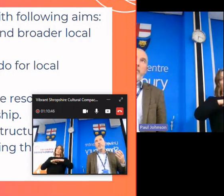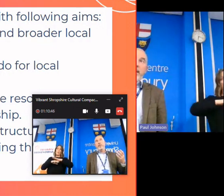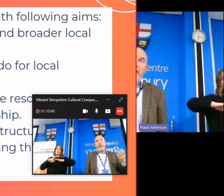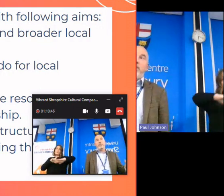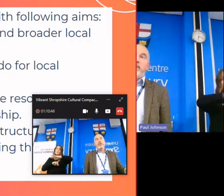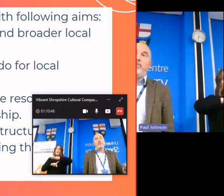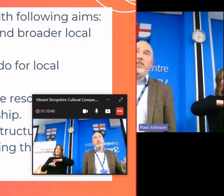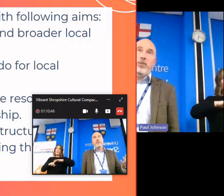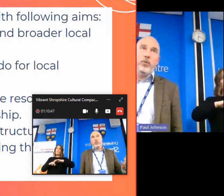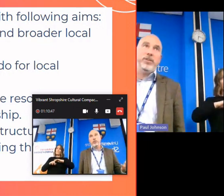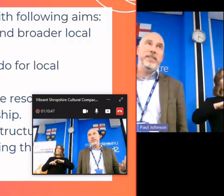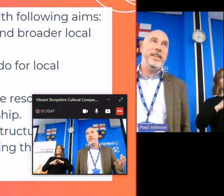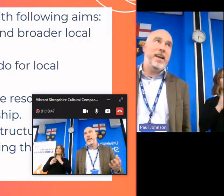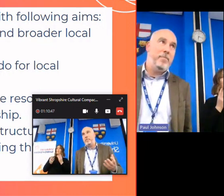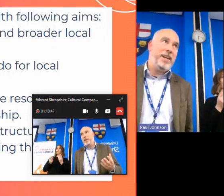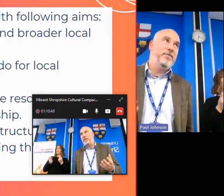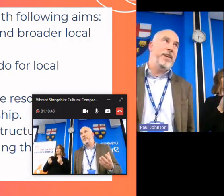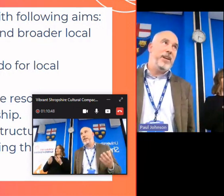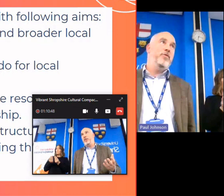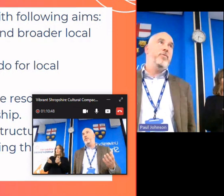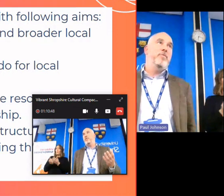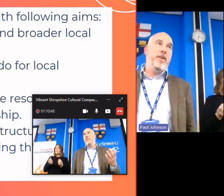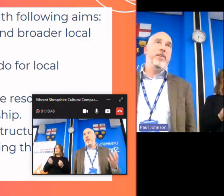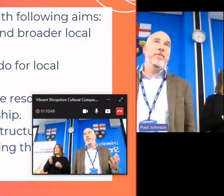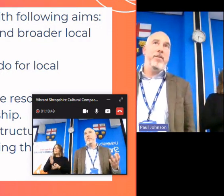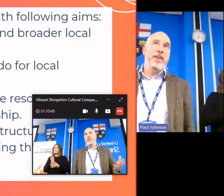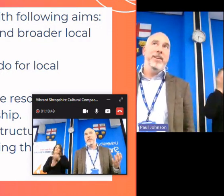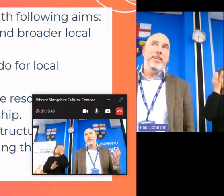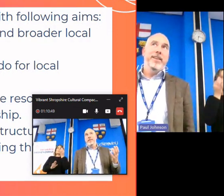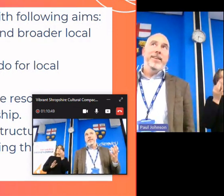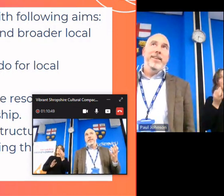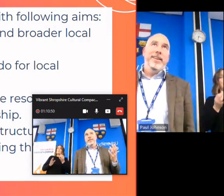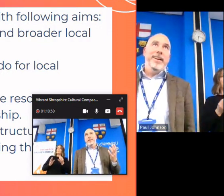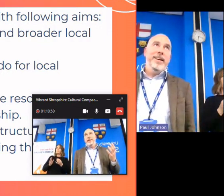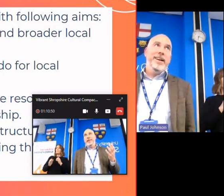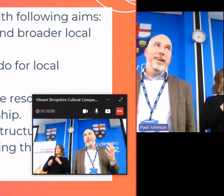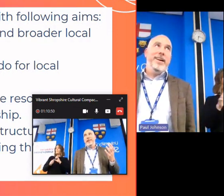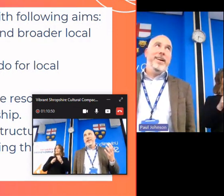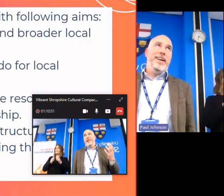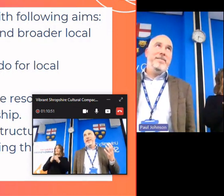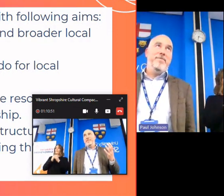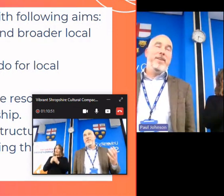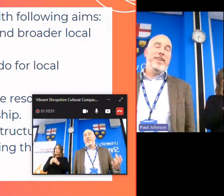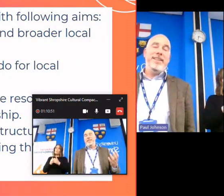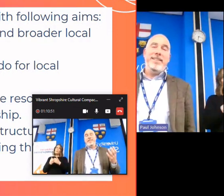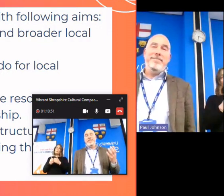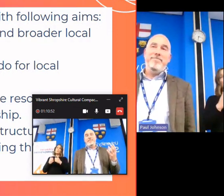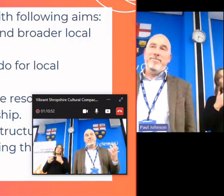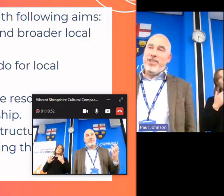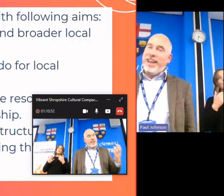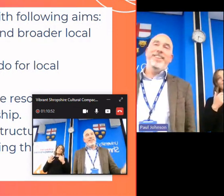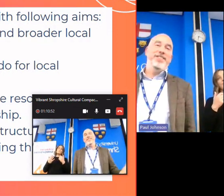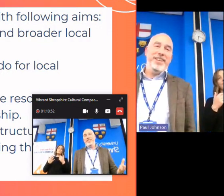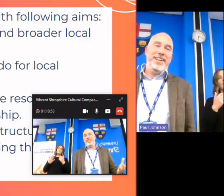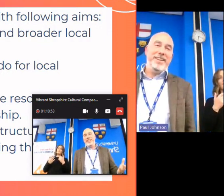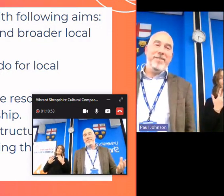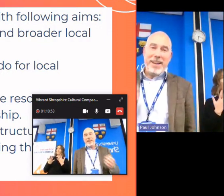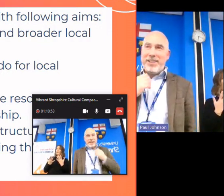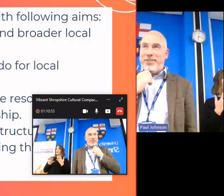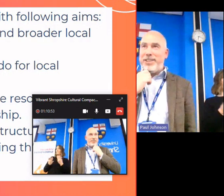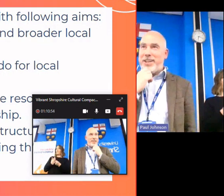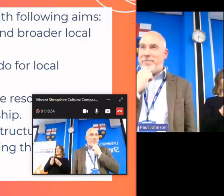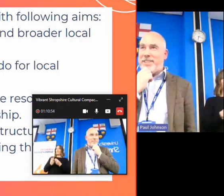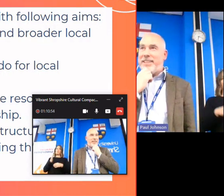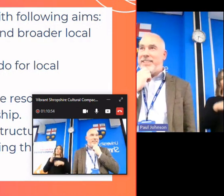should leverage resources to get best value from very very uh in very challenging